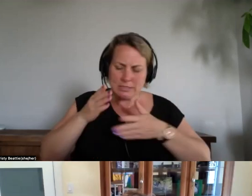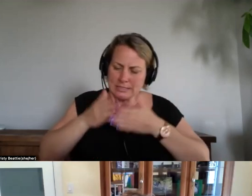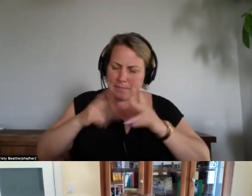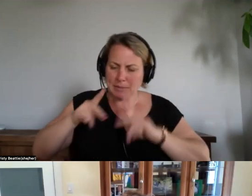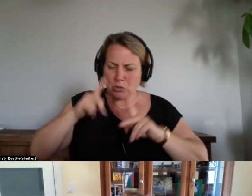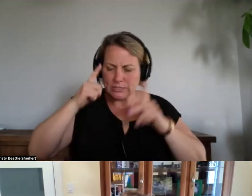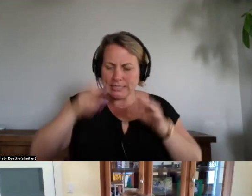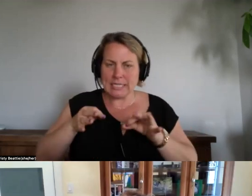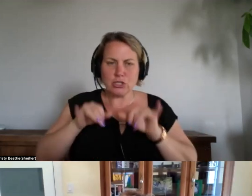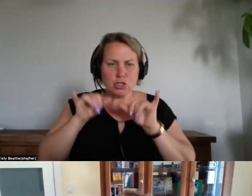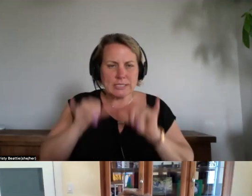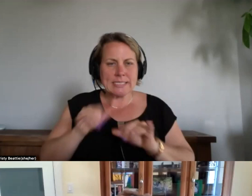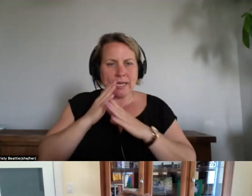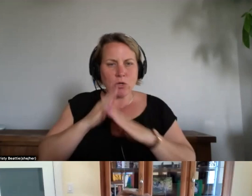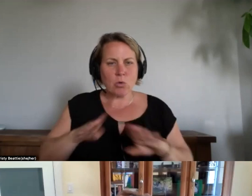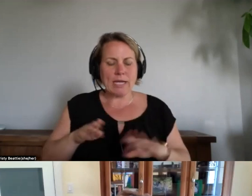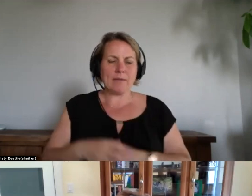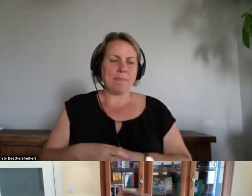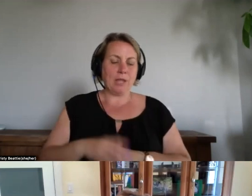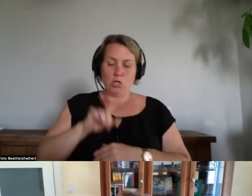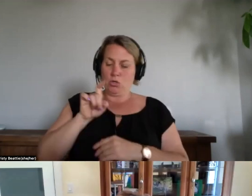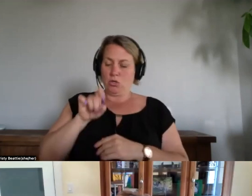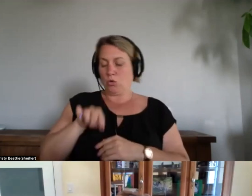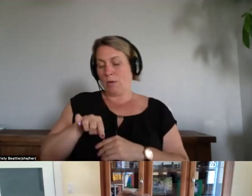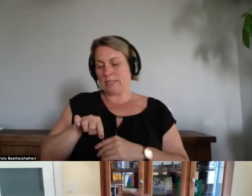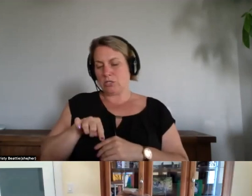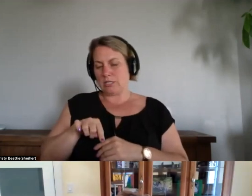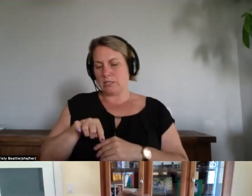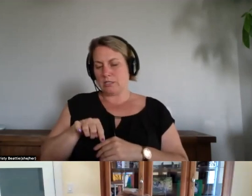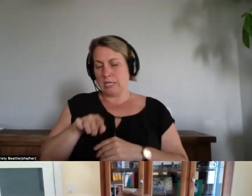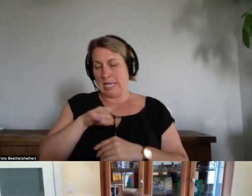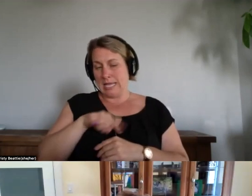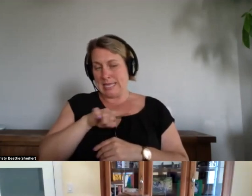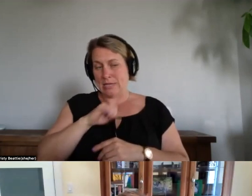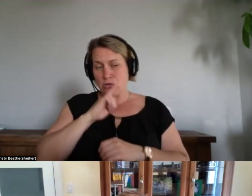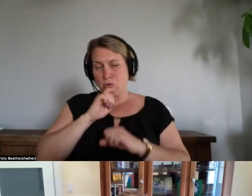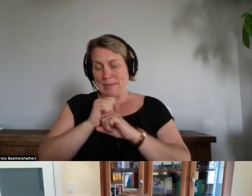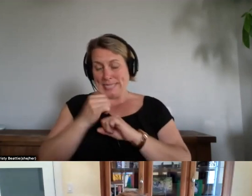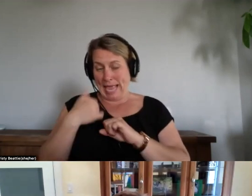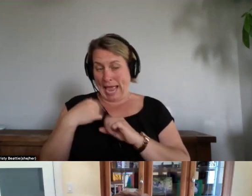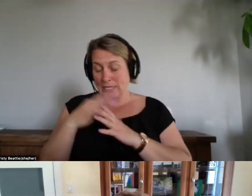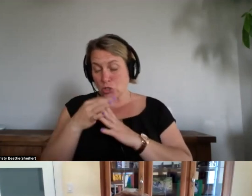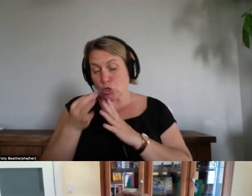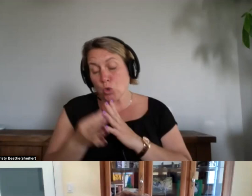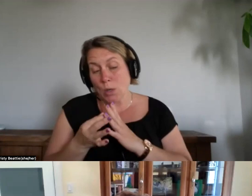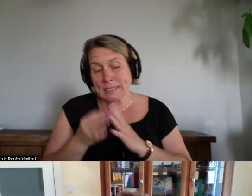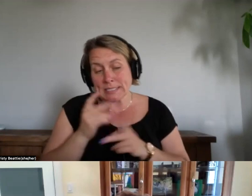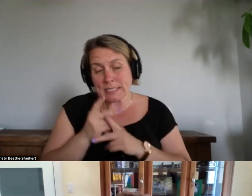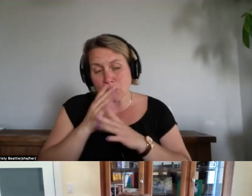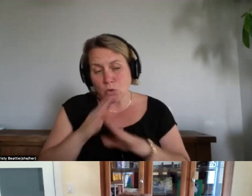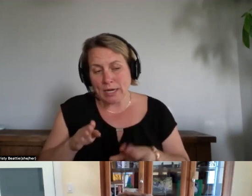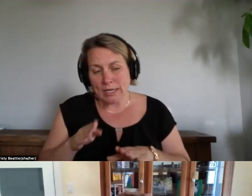question was is it really a choice if you are an indigenous person and were